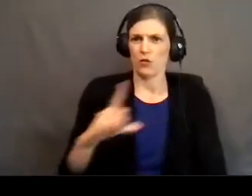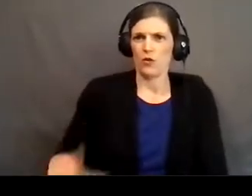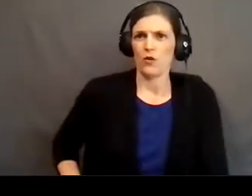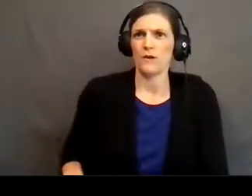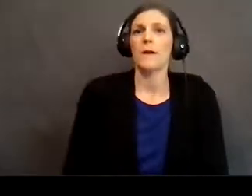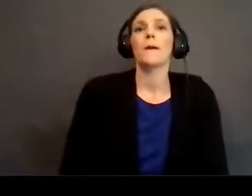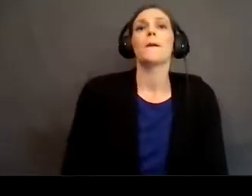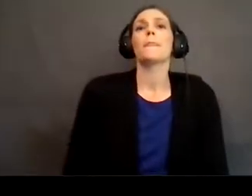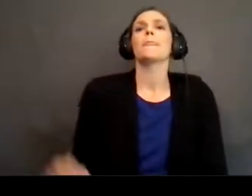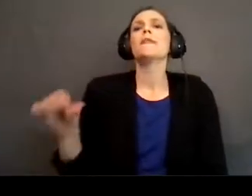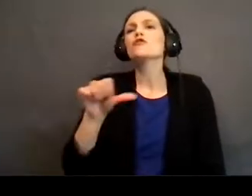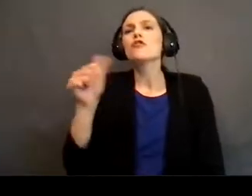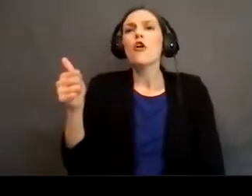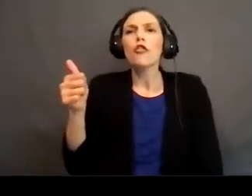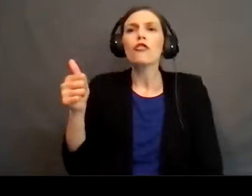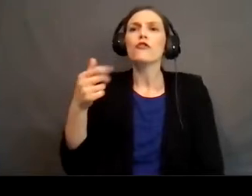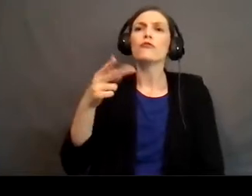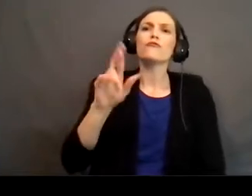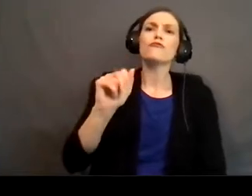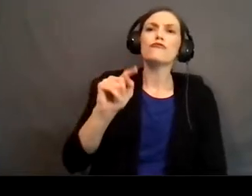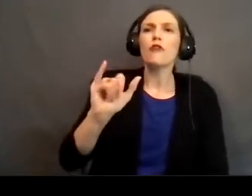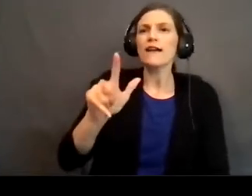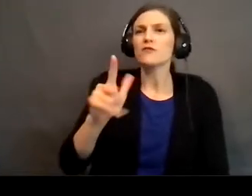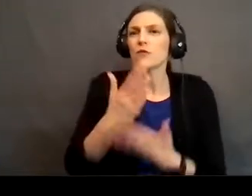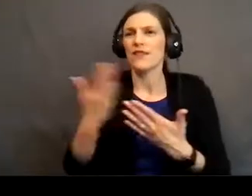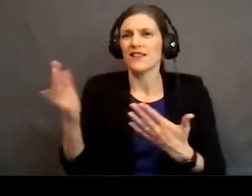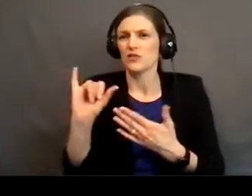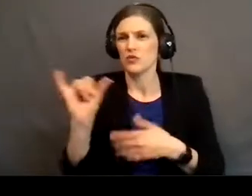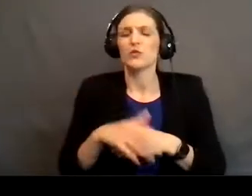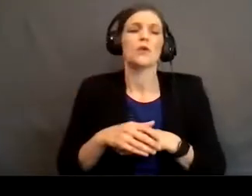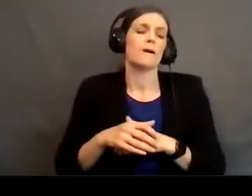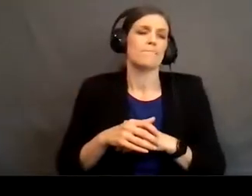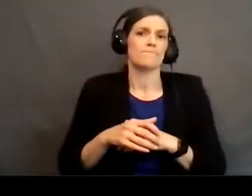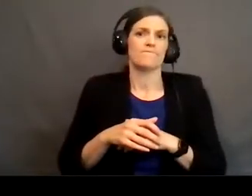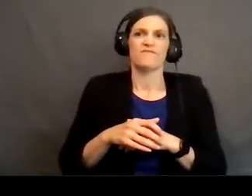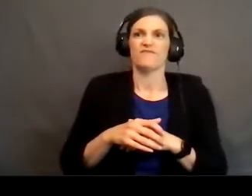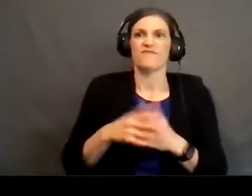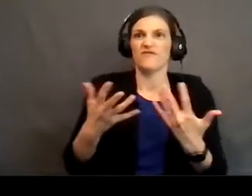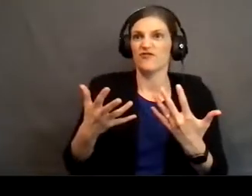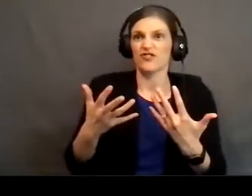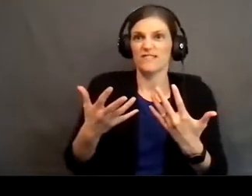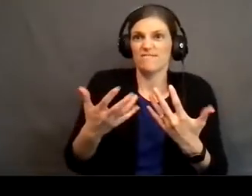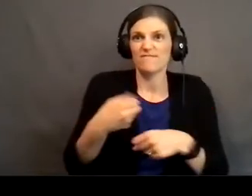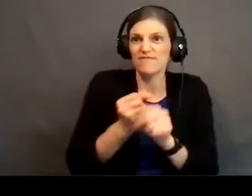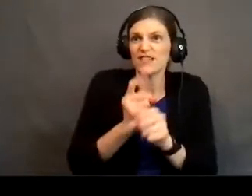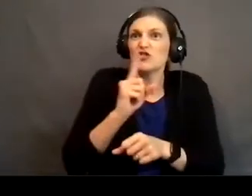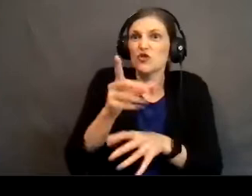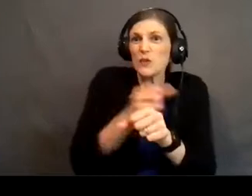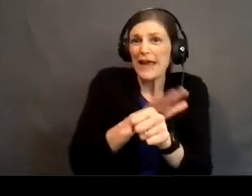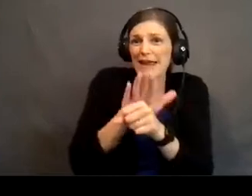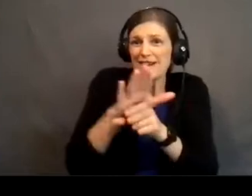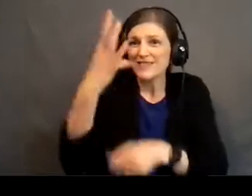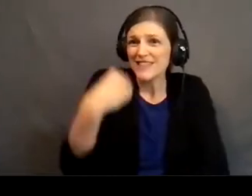So, and there are other practical things you can do. Right? How about just getting enough sleep? Yeah?